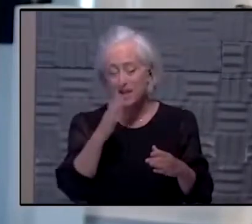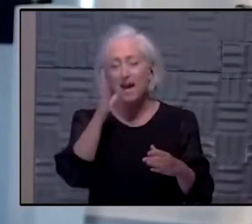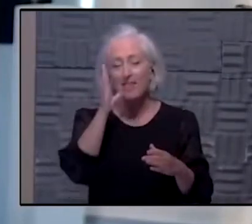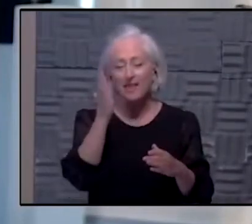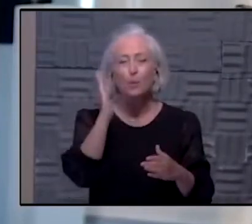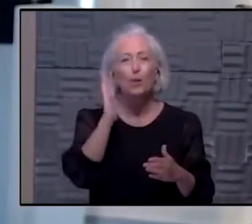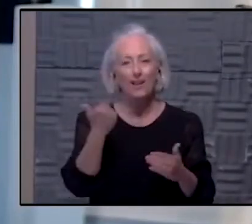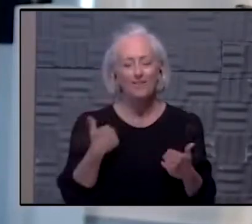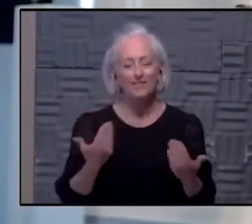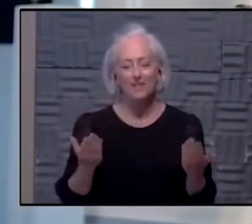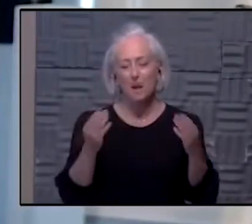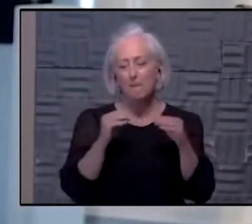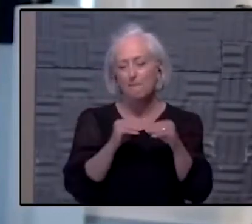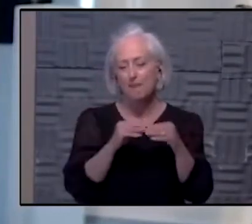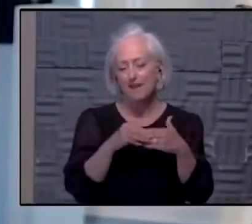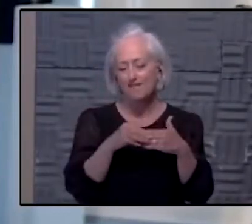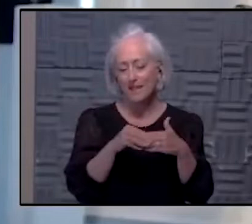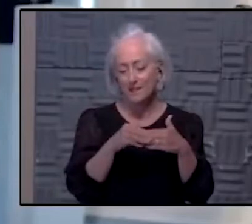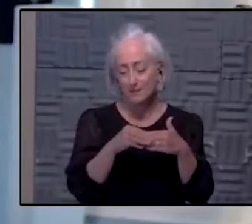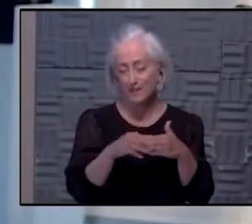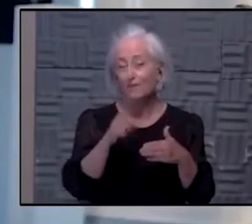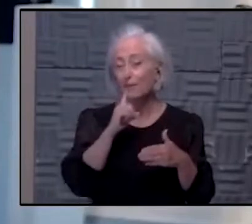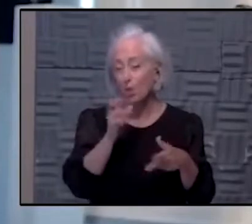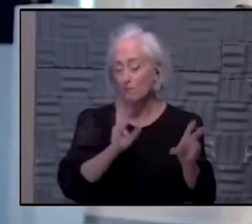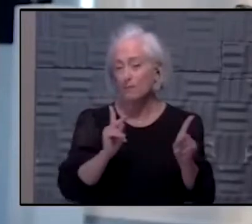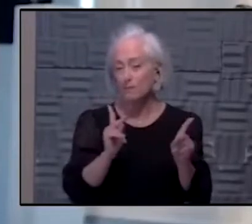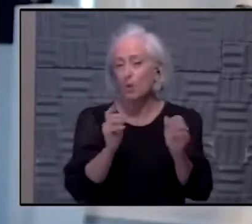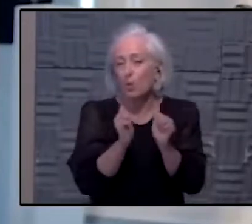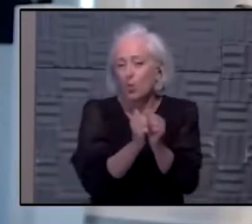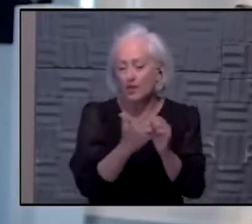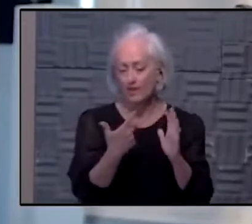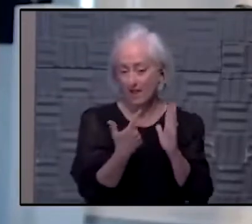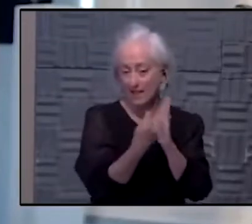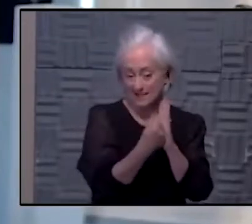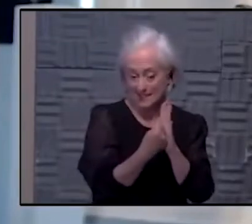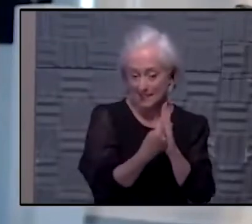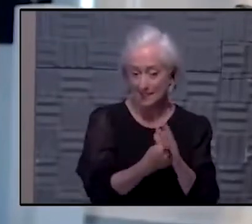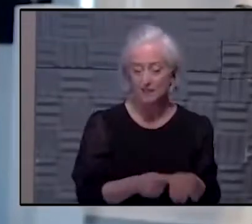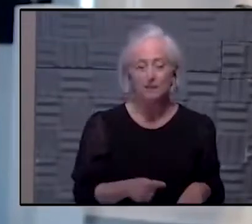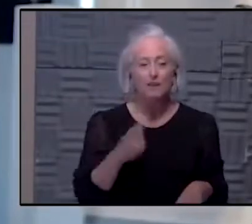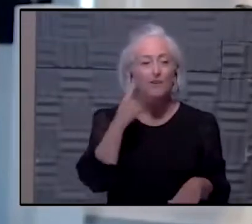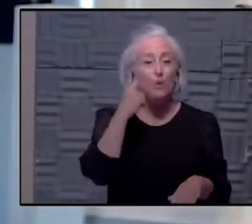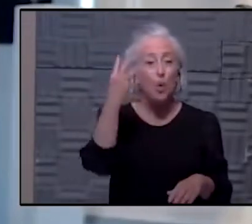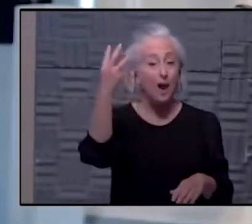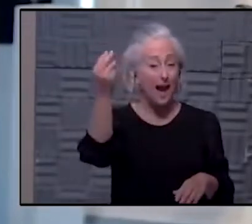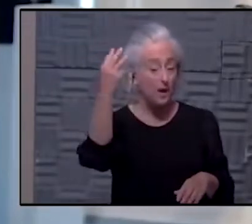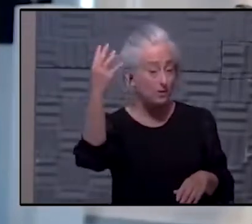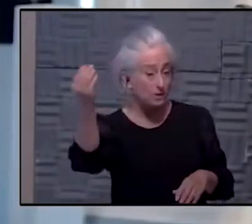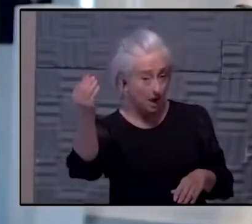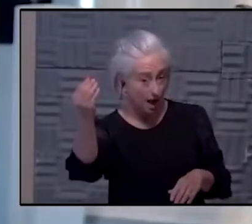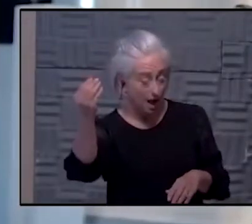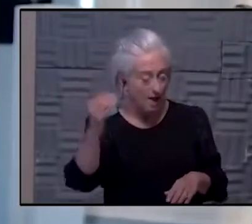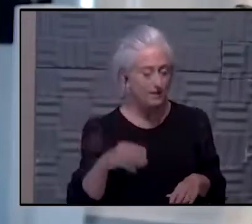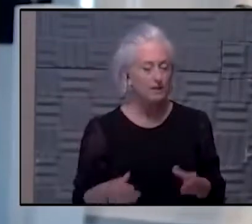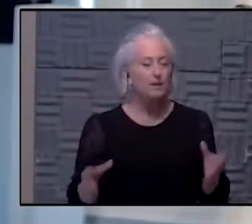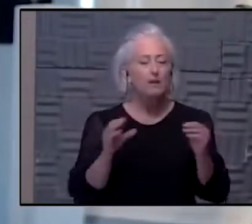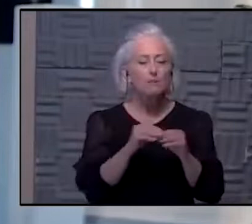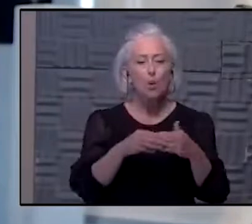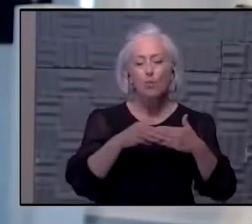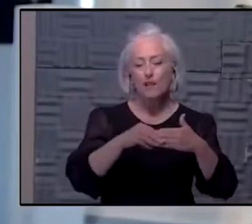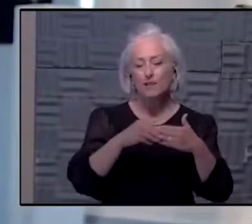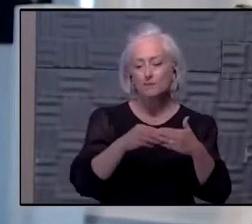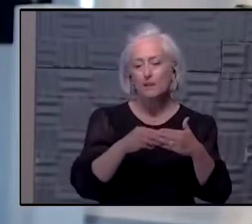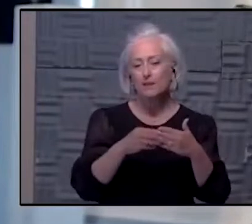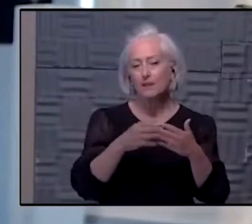about people who have been vaccinated. I think there will be guidance about outdoors and more liberalization of what people can do